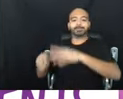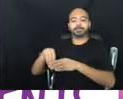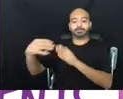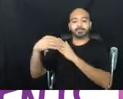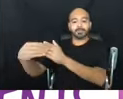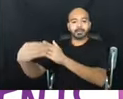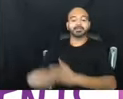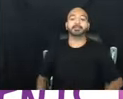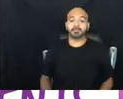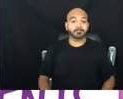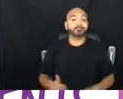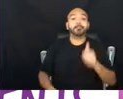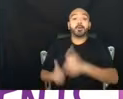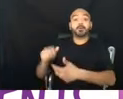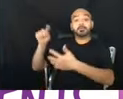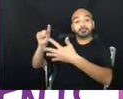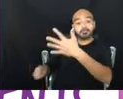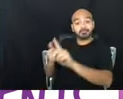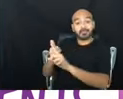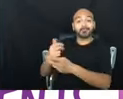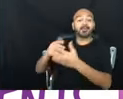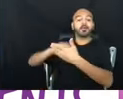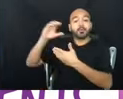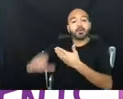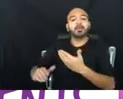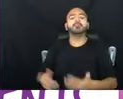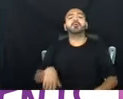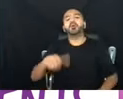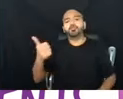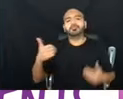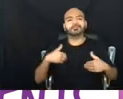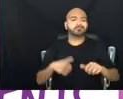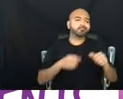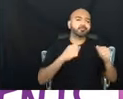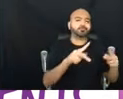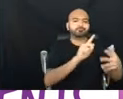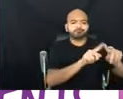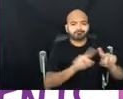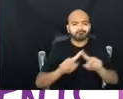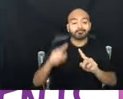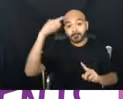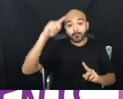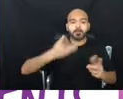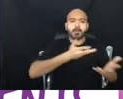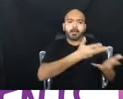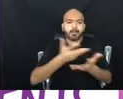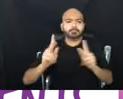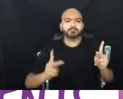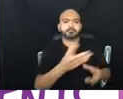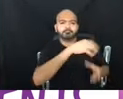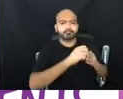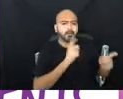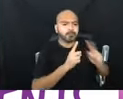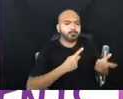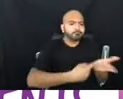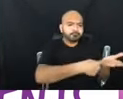Most of them are curricula. Some of them offer other kinds of opportunities, um, to engage people in conversations about